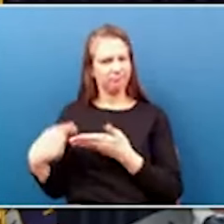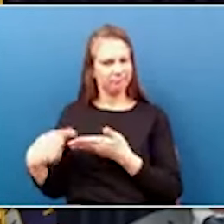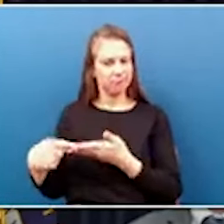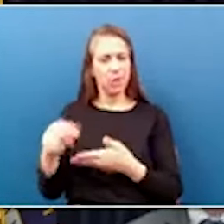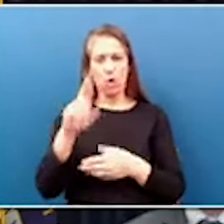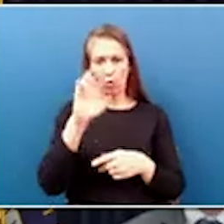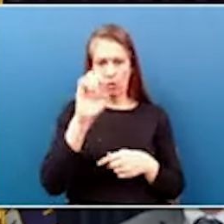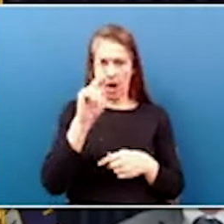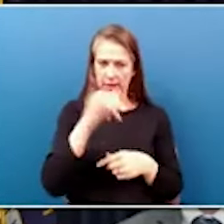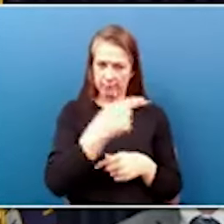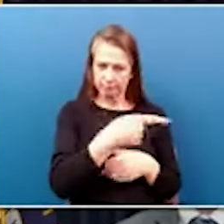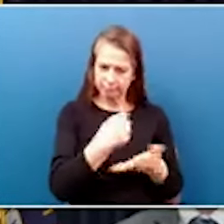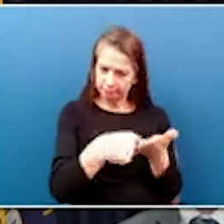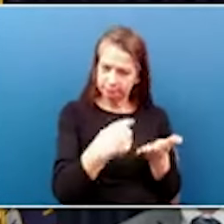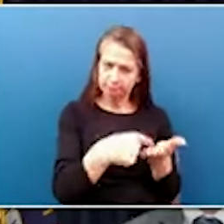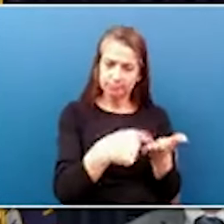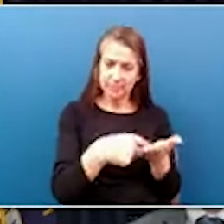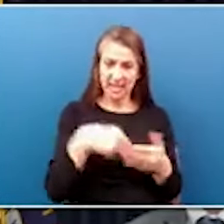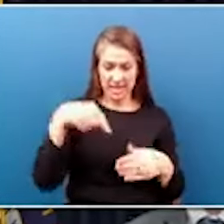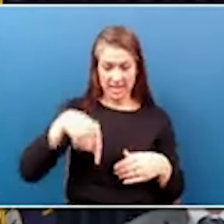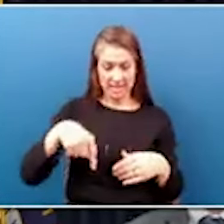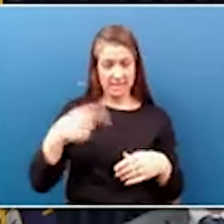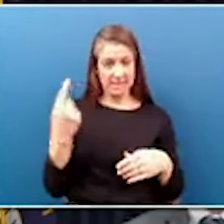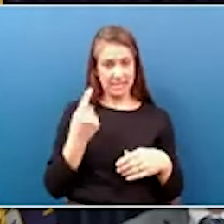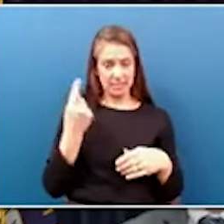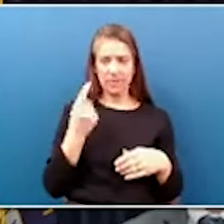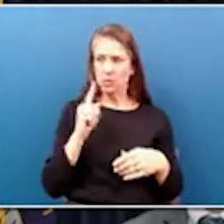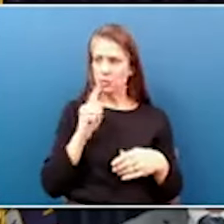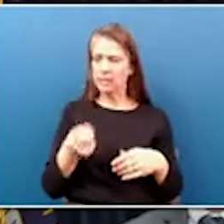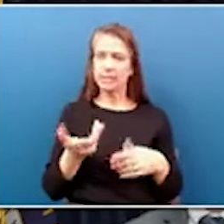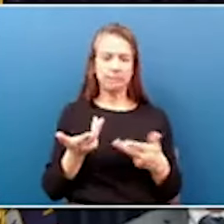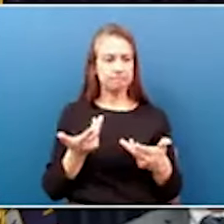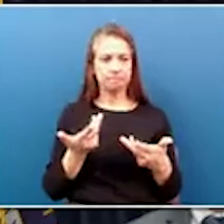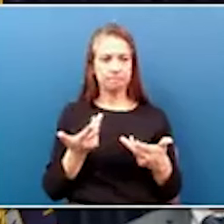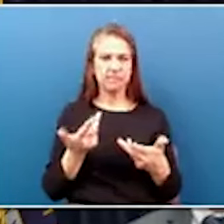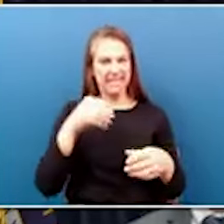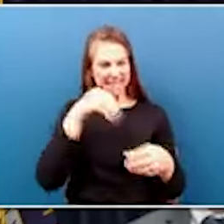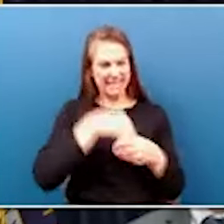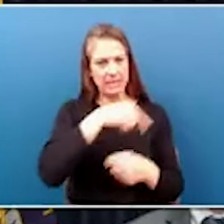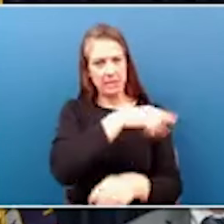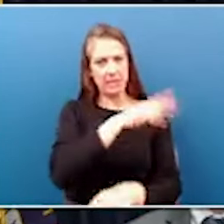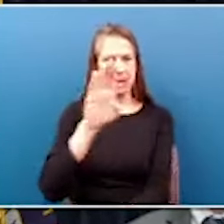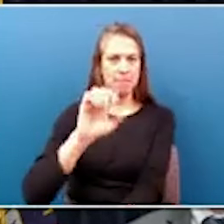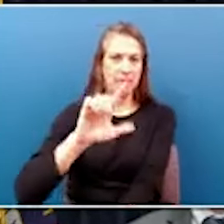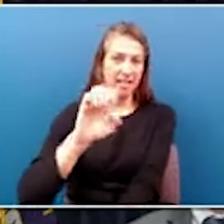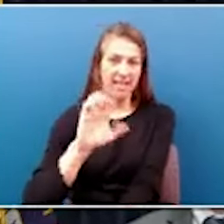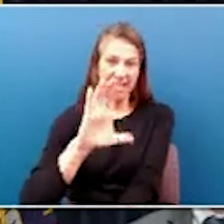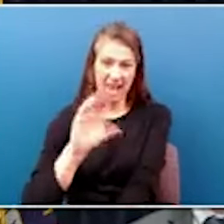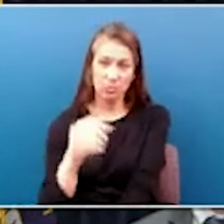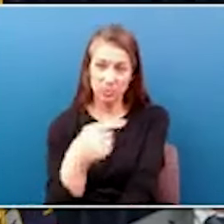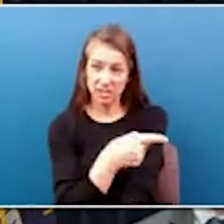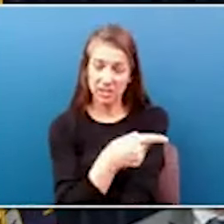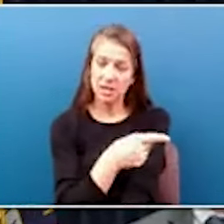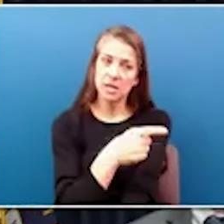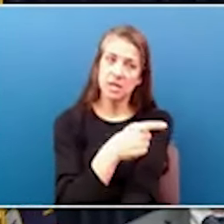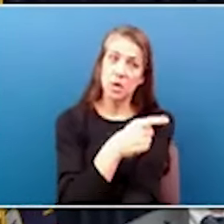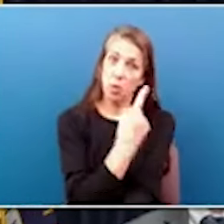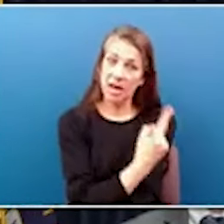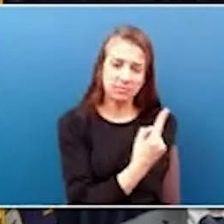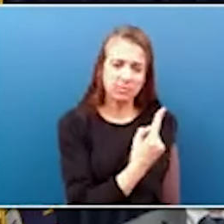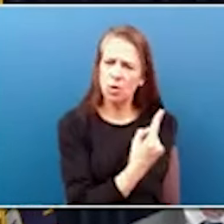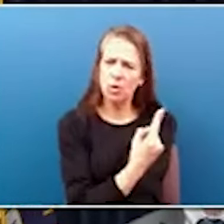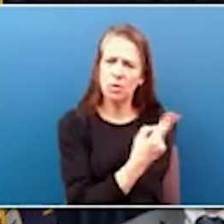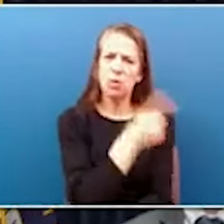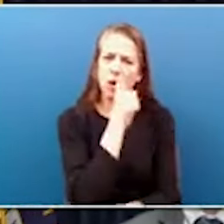discussions. This is something that is in Bell County, but for multiple counties. It will impact